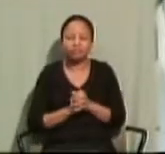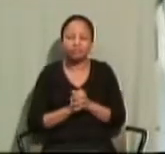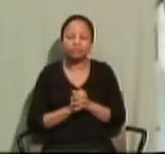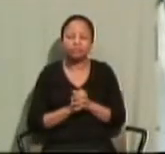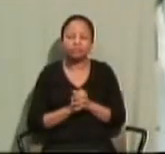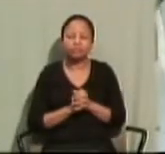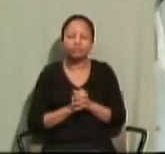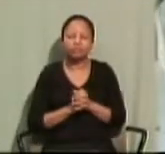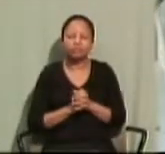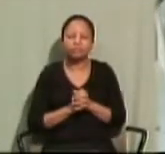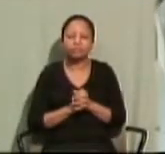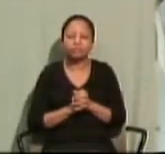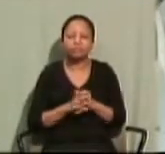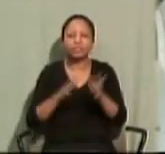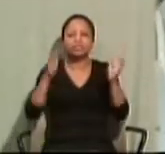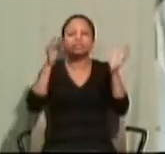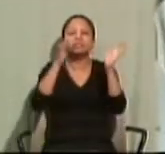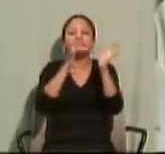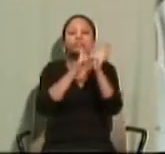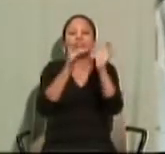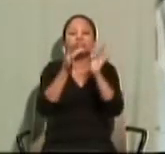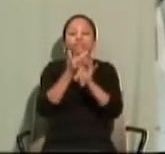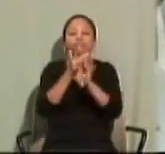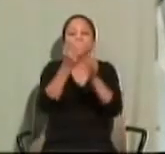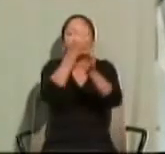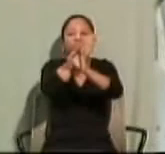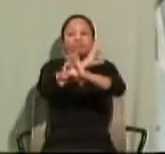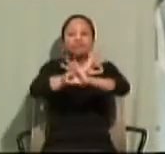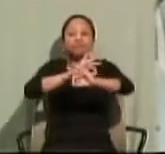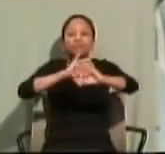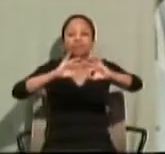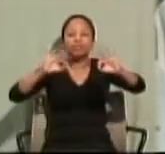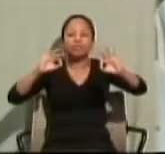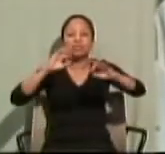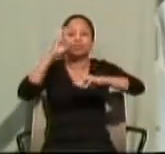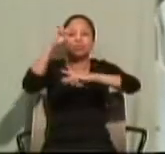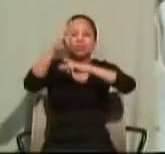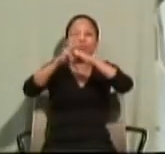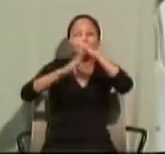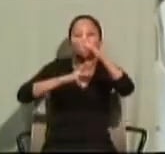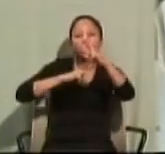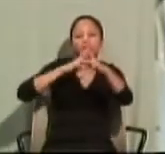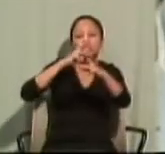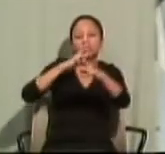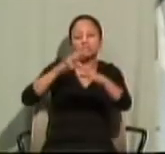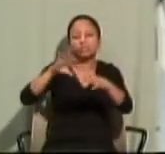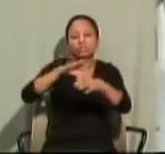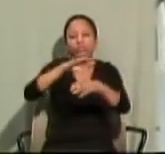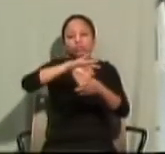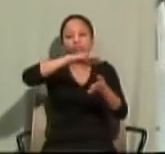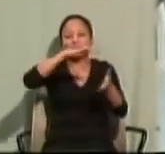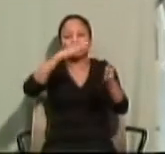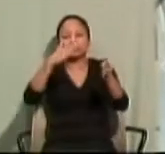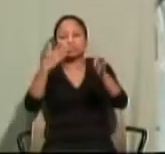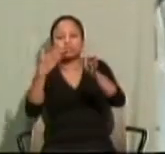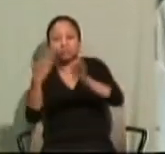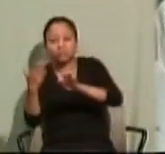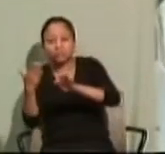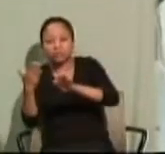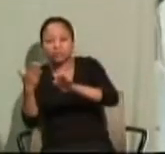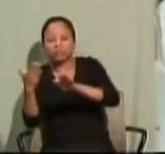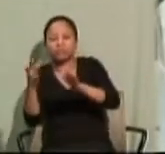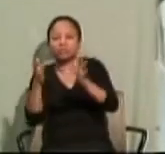from spiritual death. but Jesus no longer walks